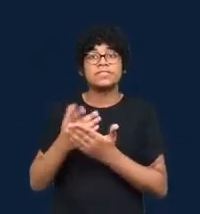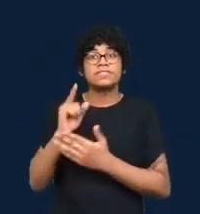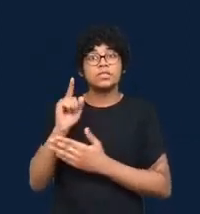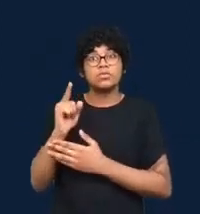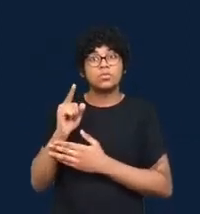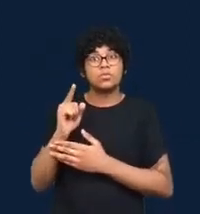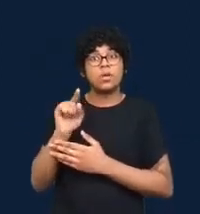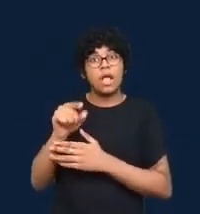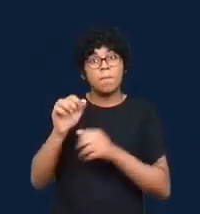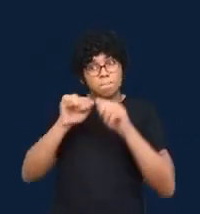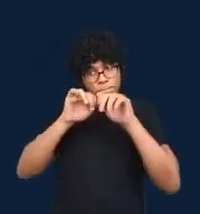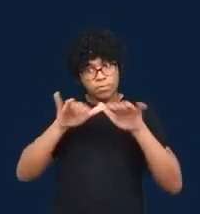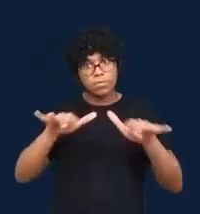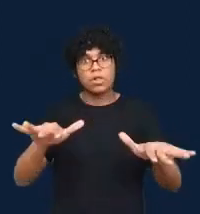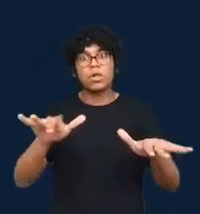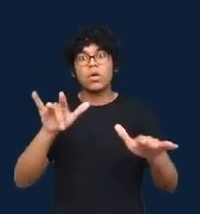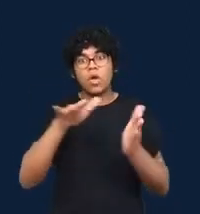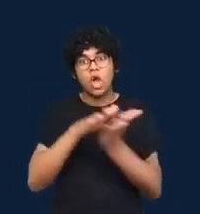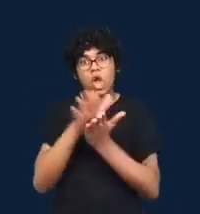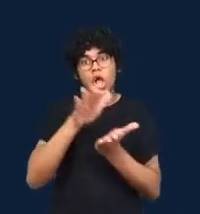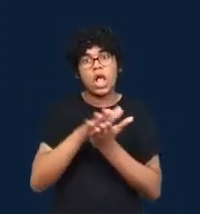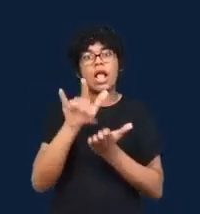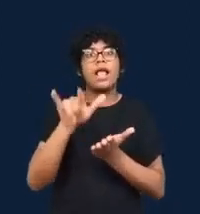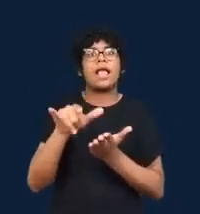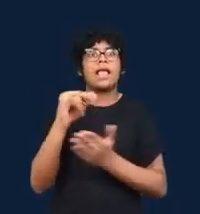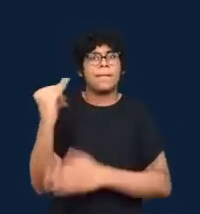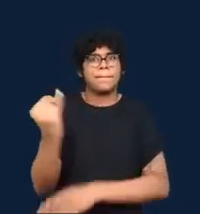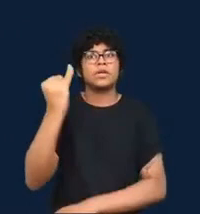translated into more than 12 languages.